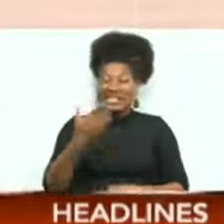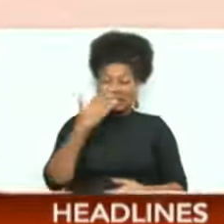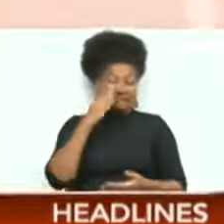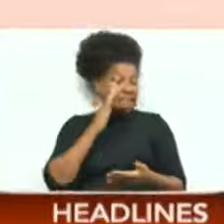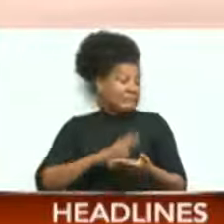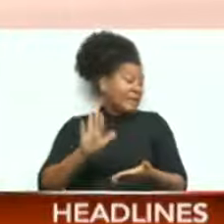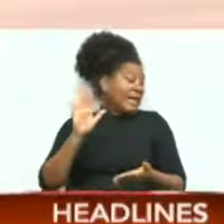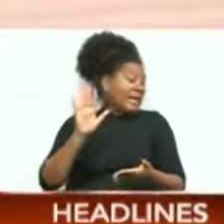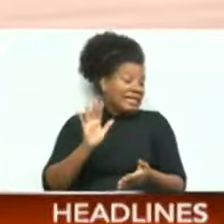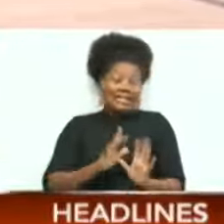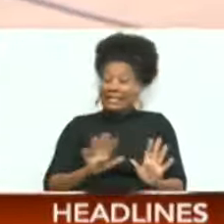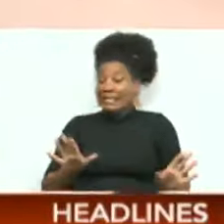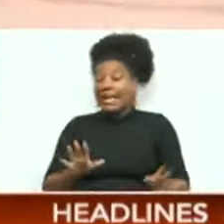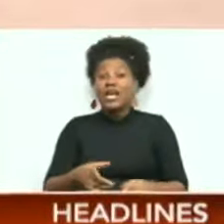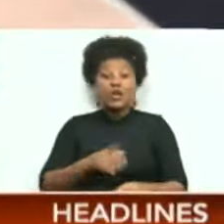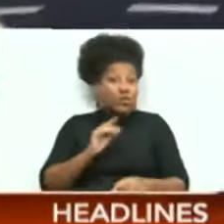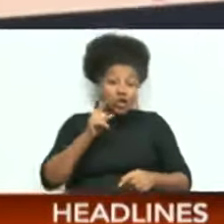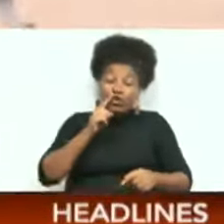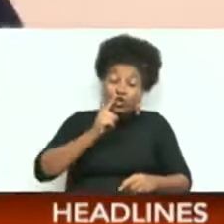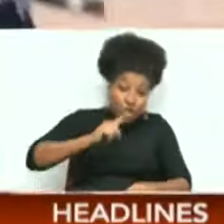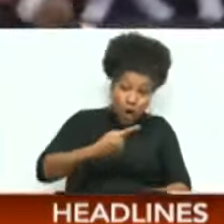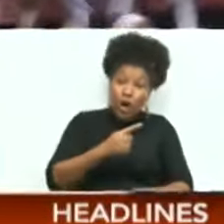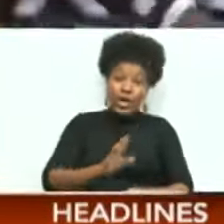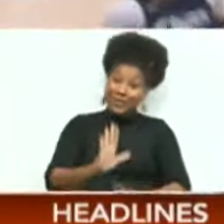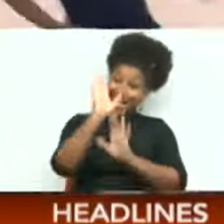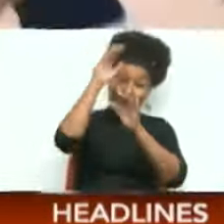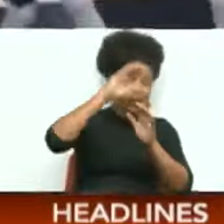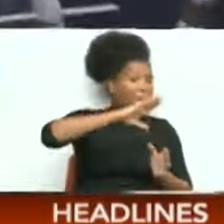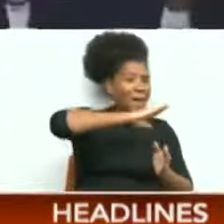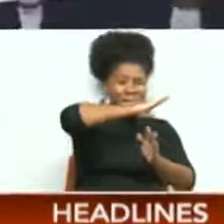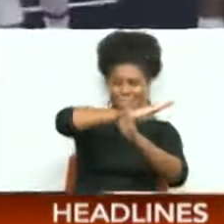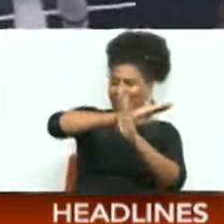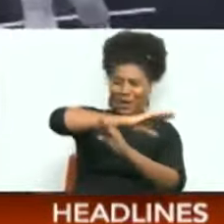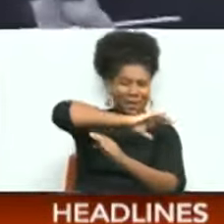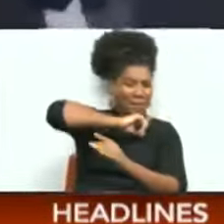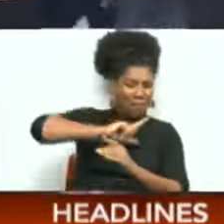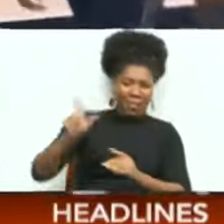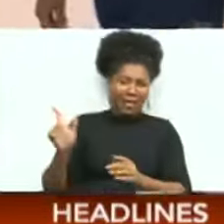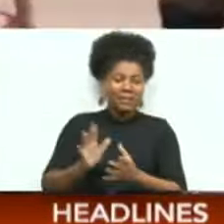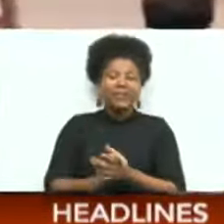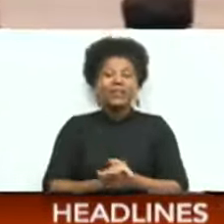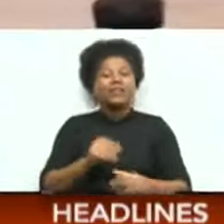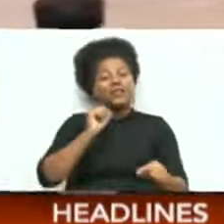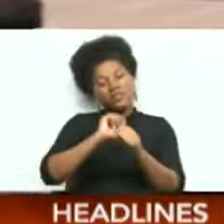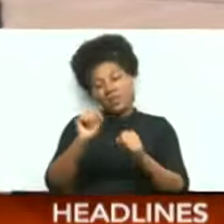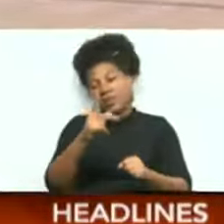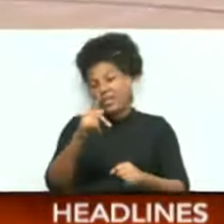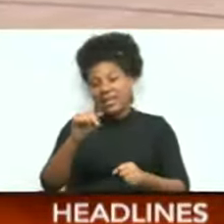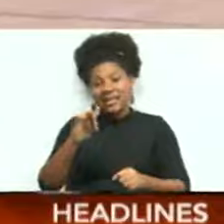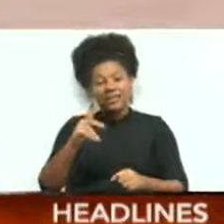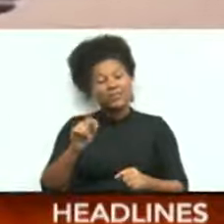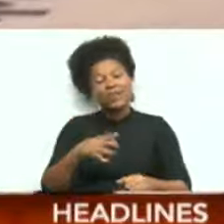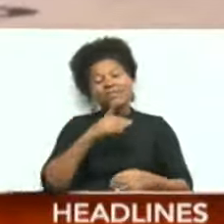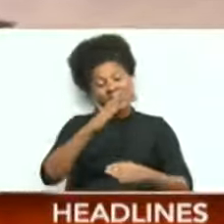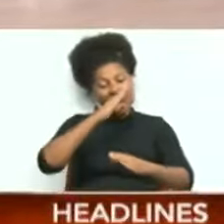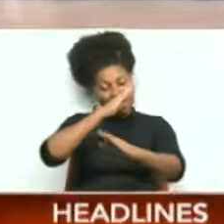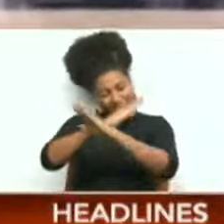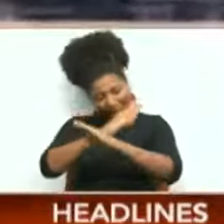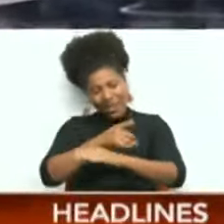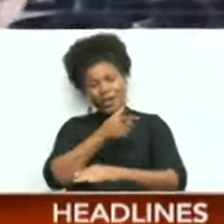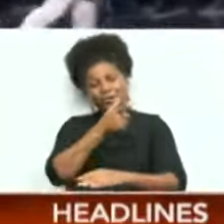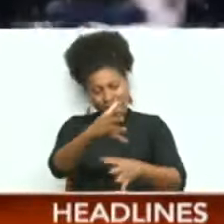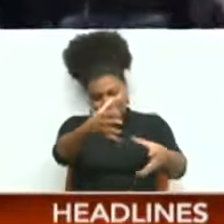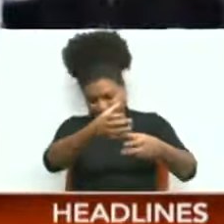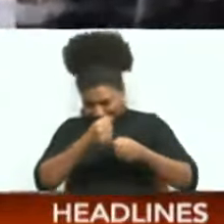George was sure he was getting a dunk and two points, but Oubre had other plans. So Kelly Oubre, for that rejection, you